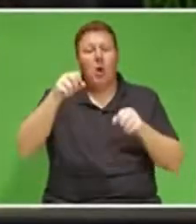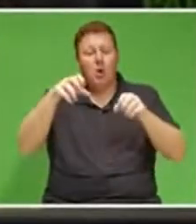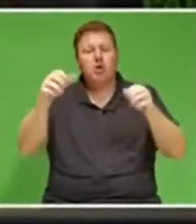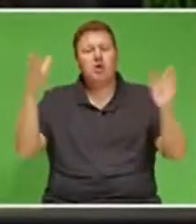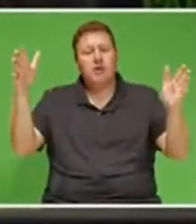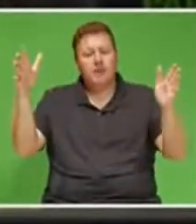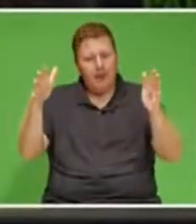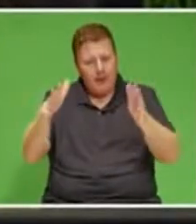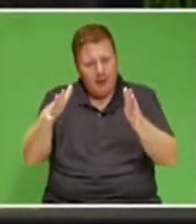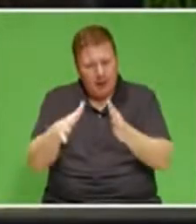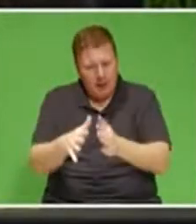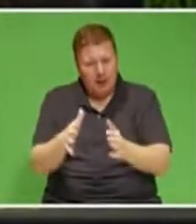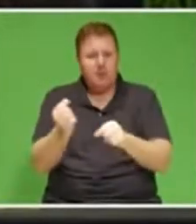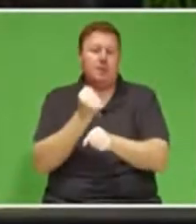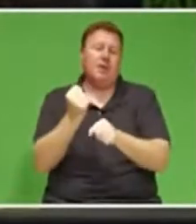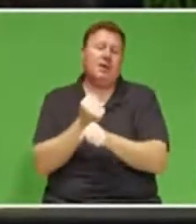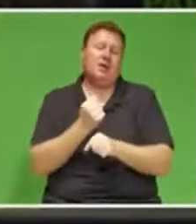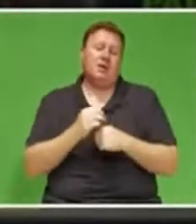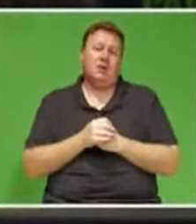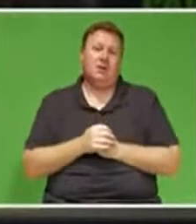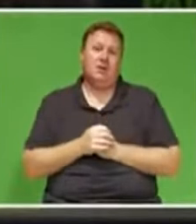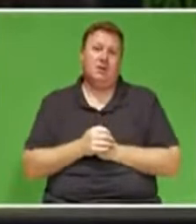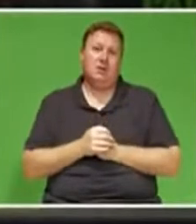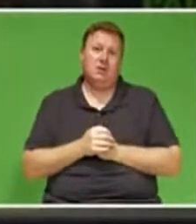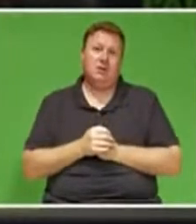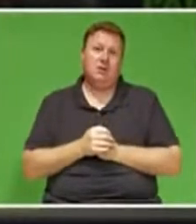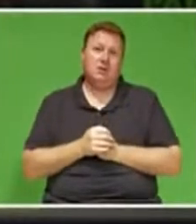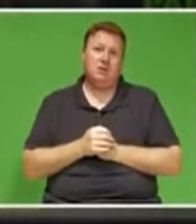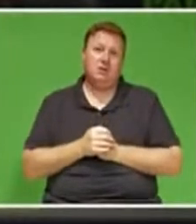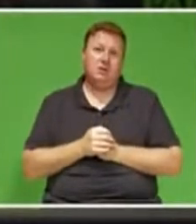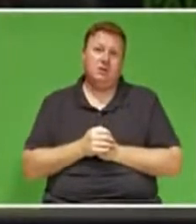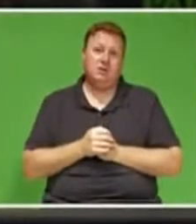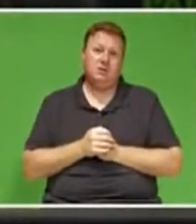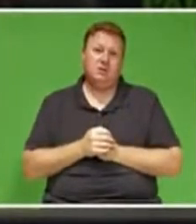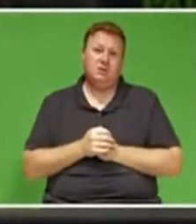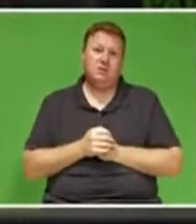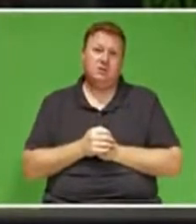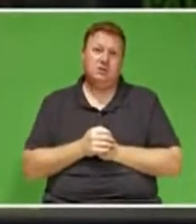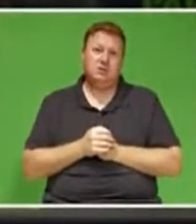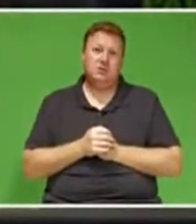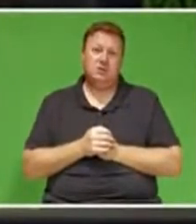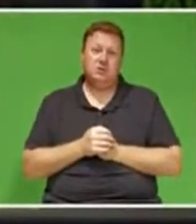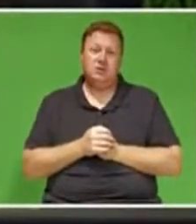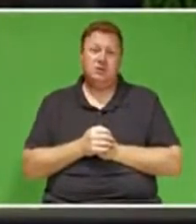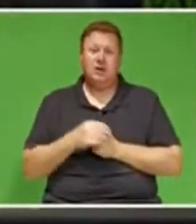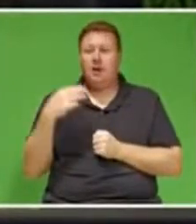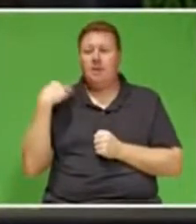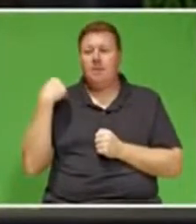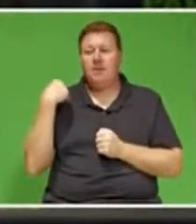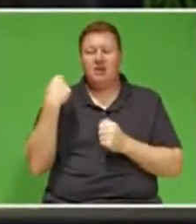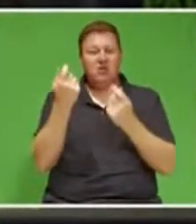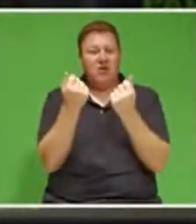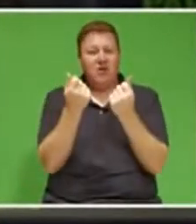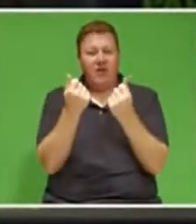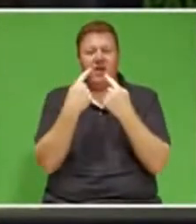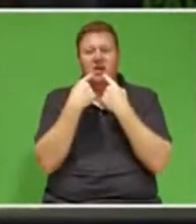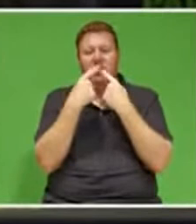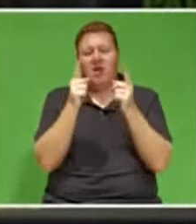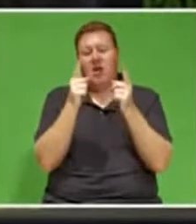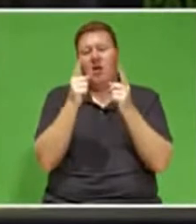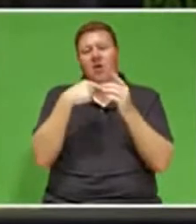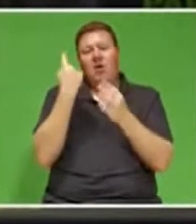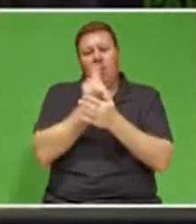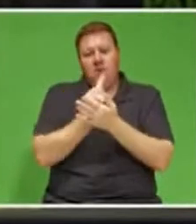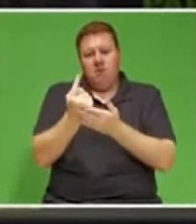shedding. The measures which the Minister of Finance will announce in a week's